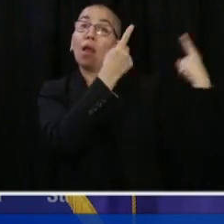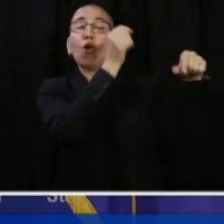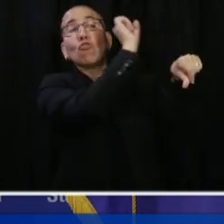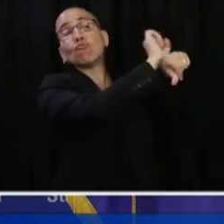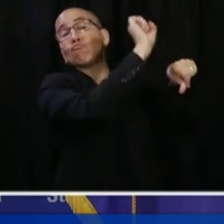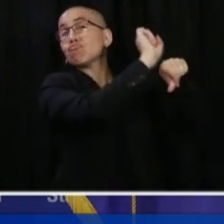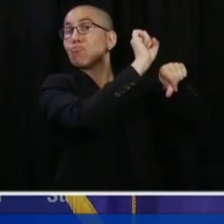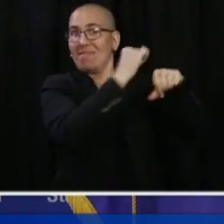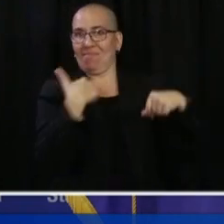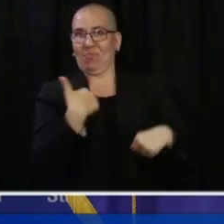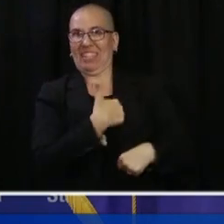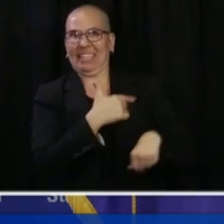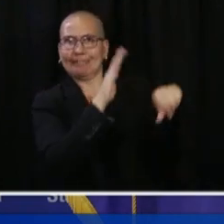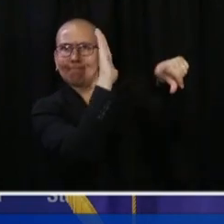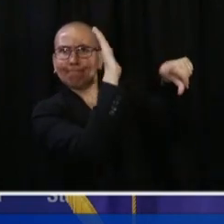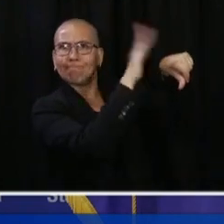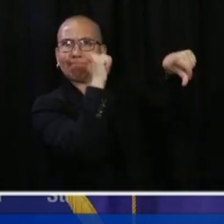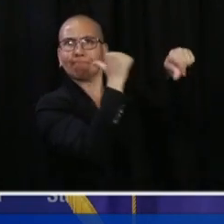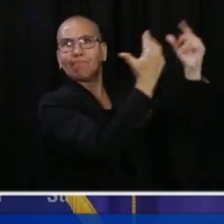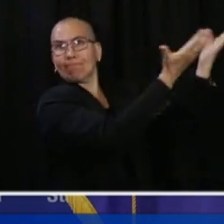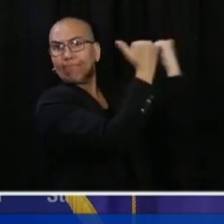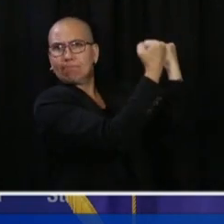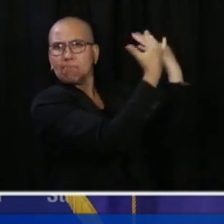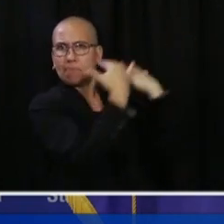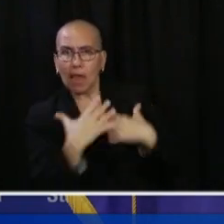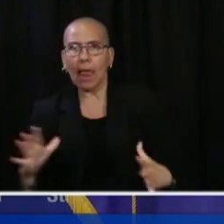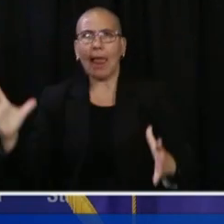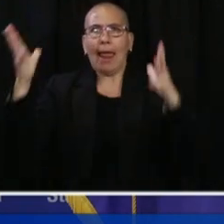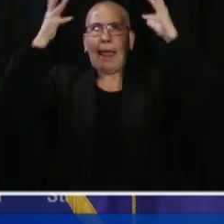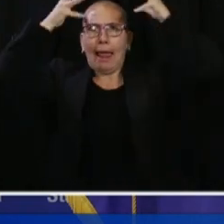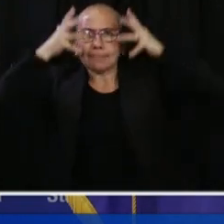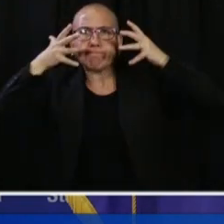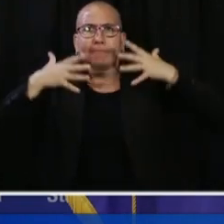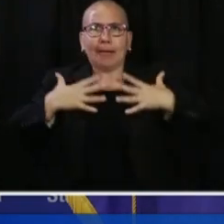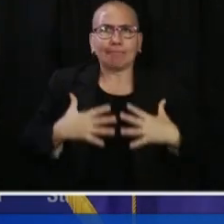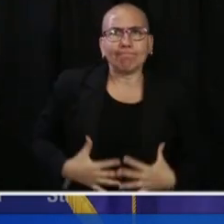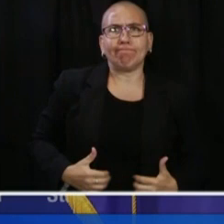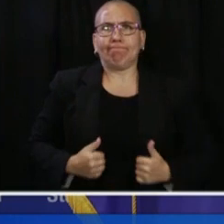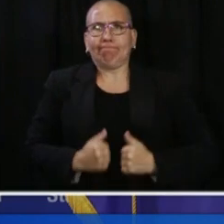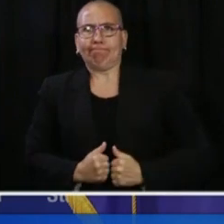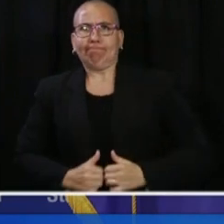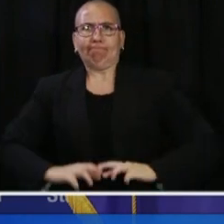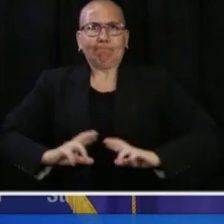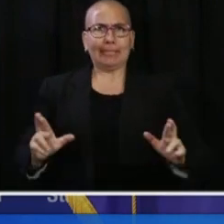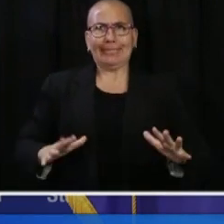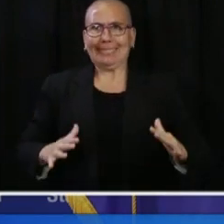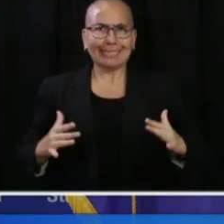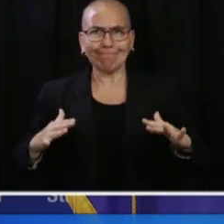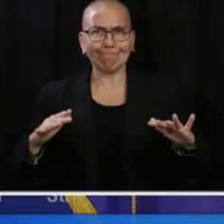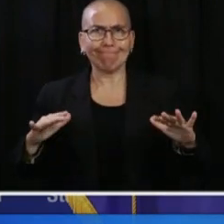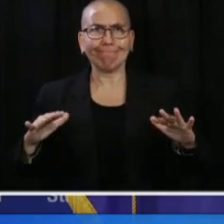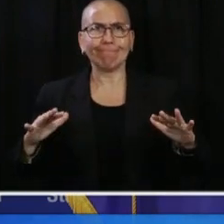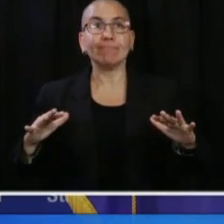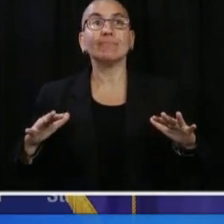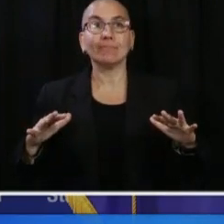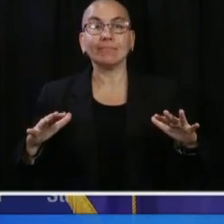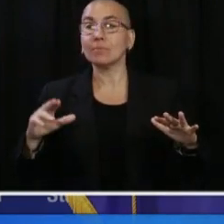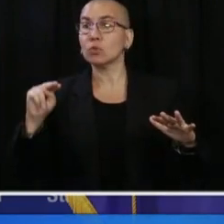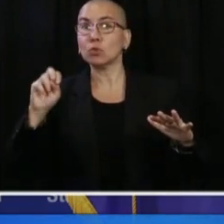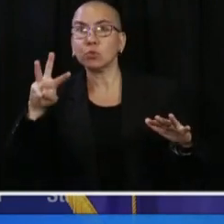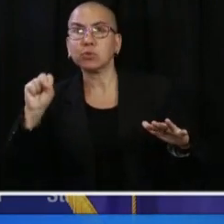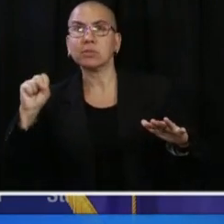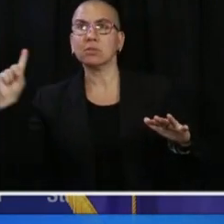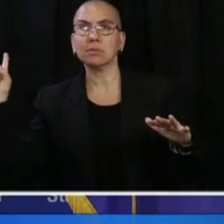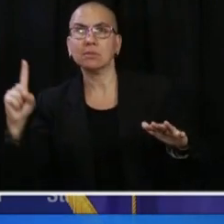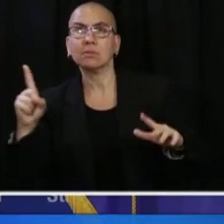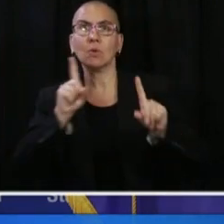news reporters, some of them working as camera operators, some of them working as teachers. That will begin to happen, and that will be done, as